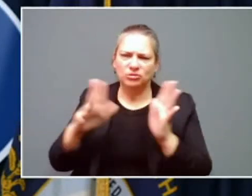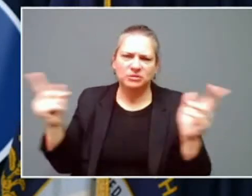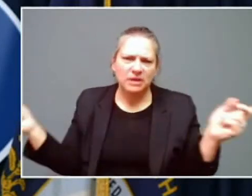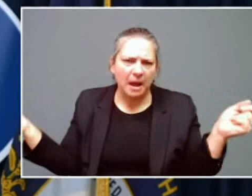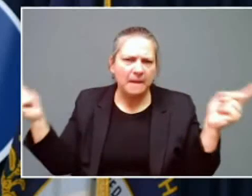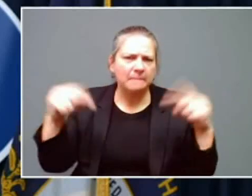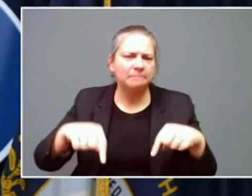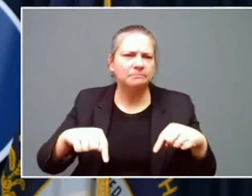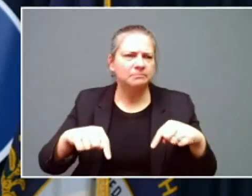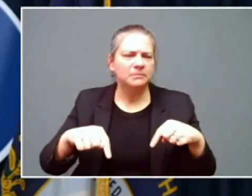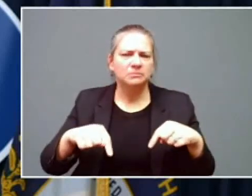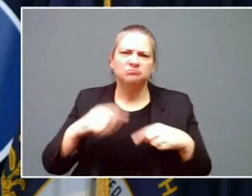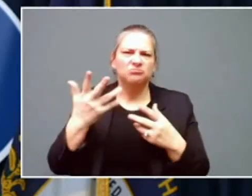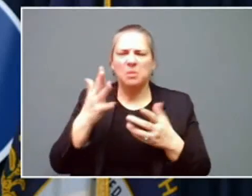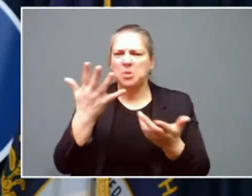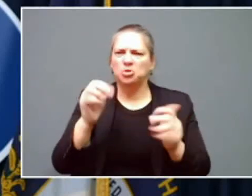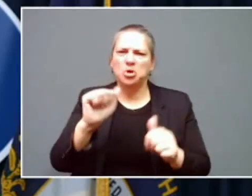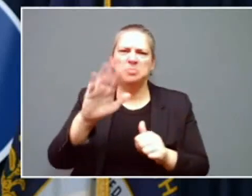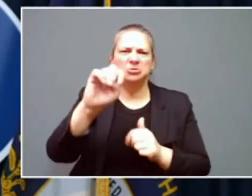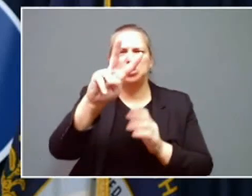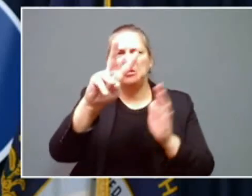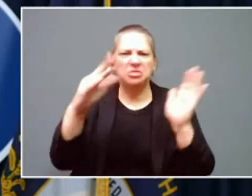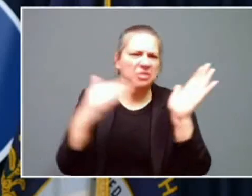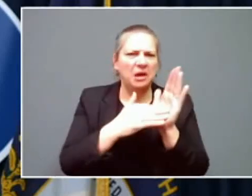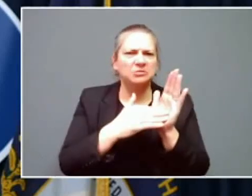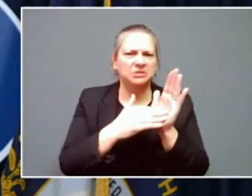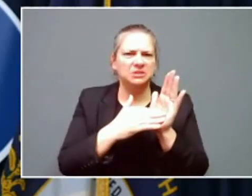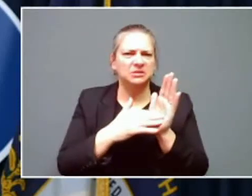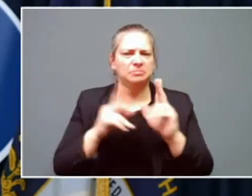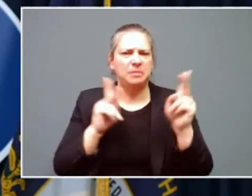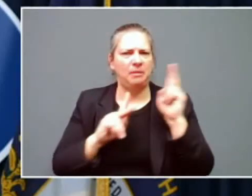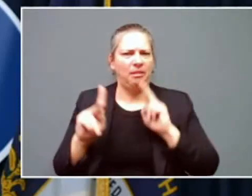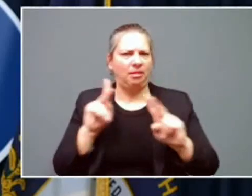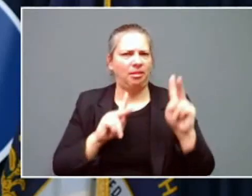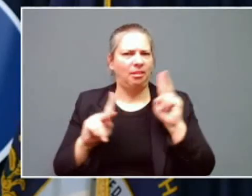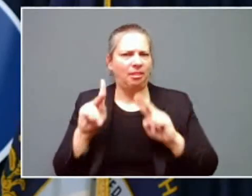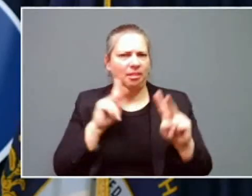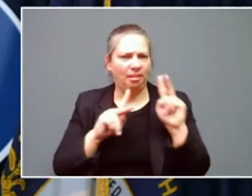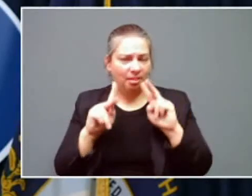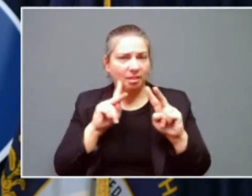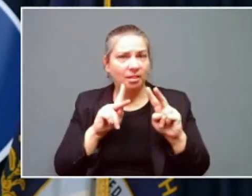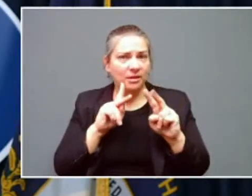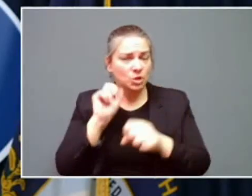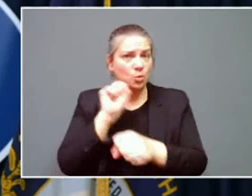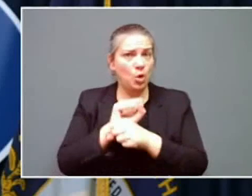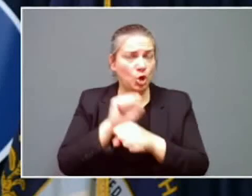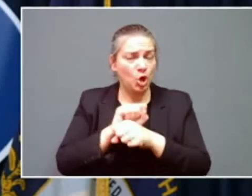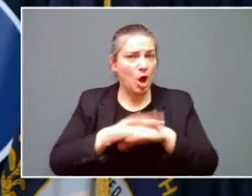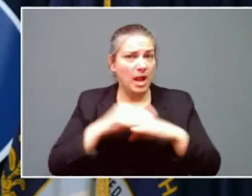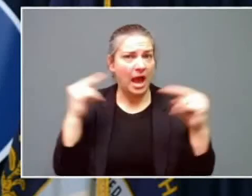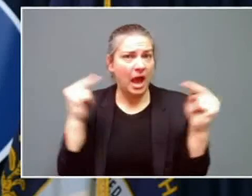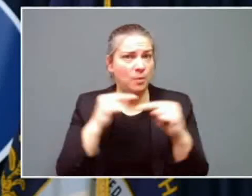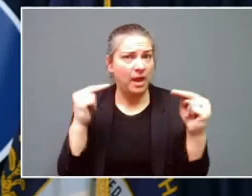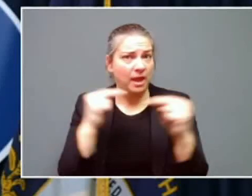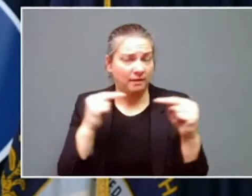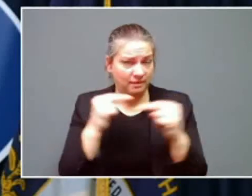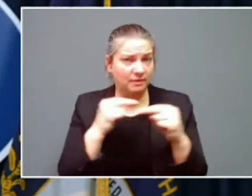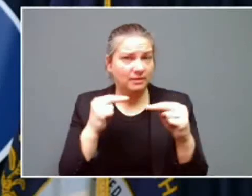upwards of 2,000 available employees in the Department of Highways. State highway engineer James